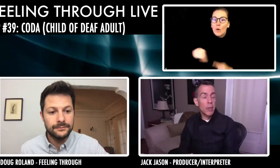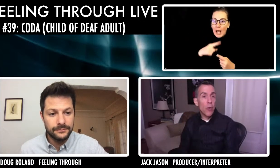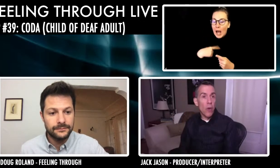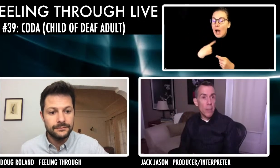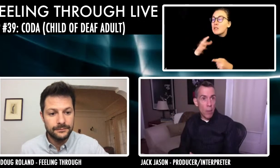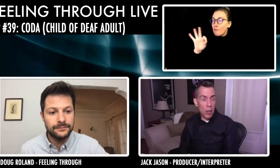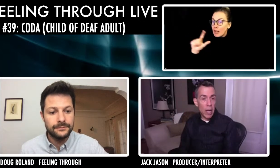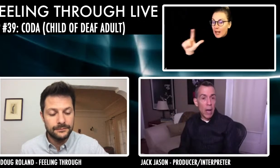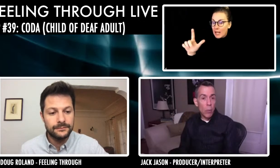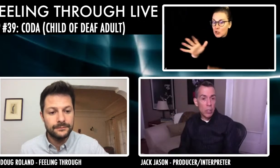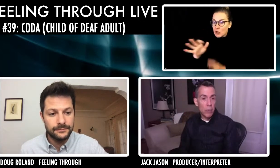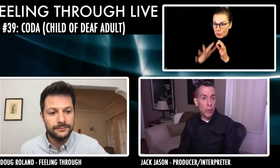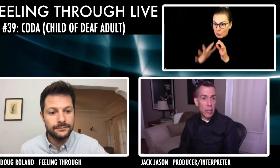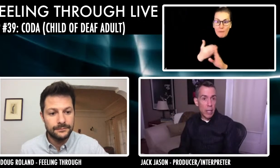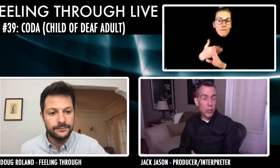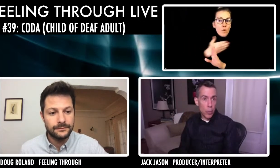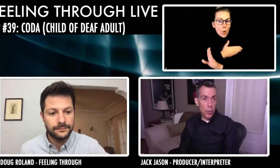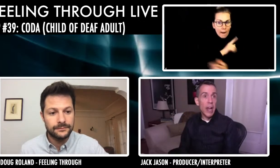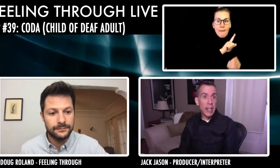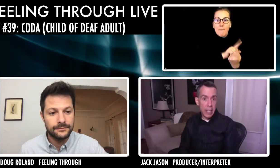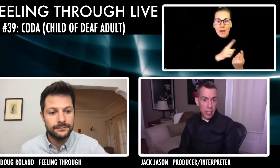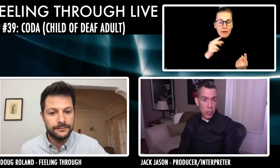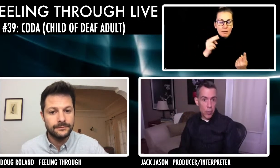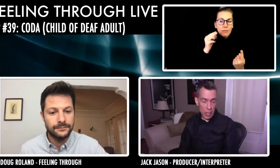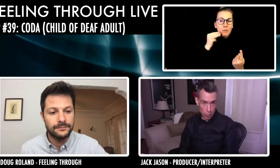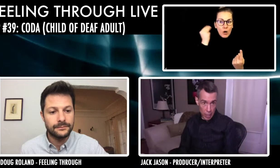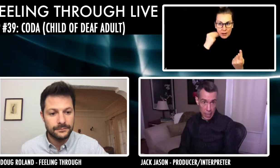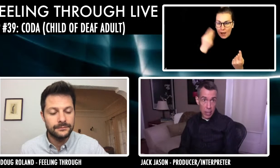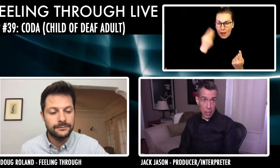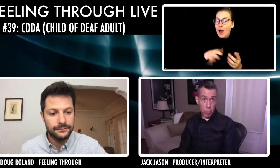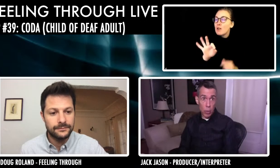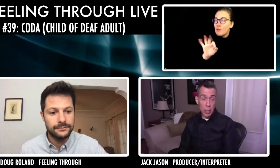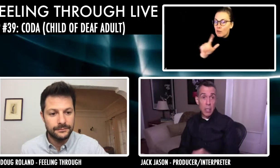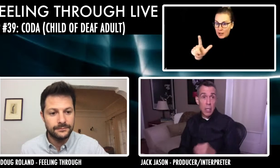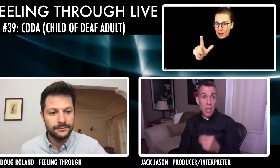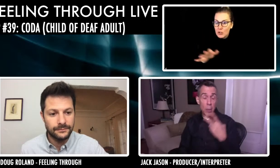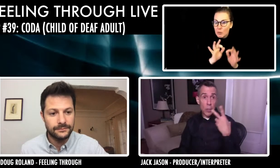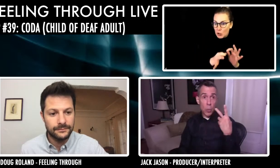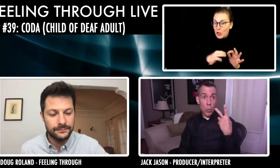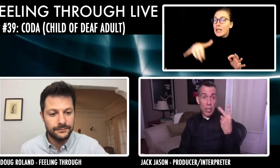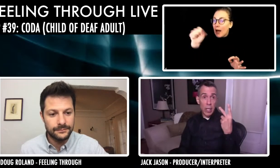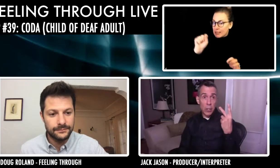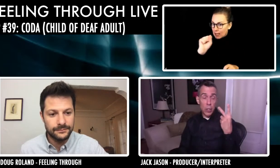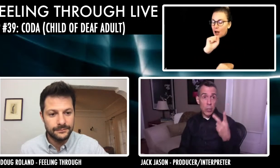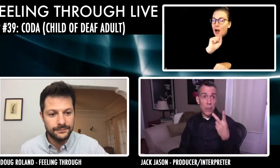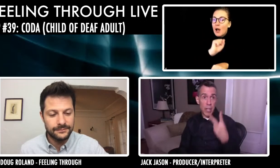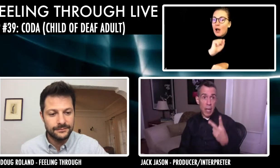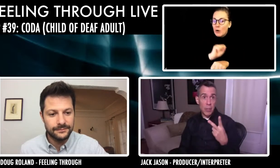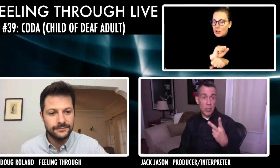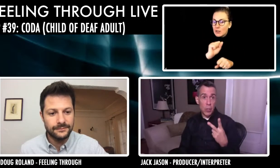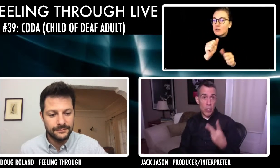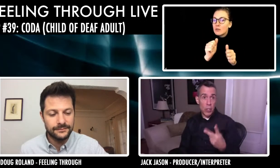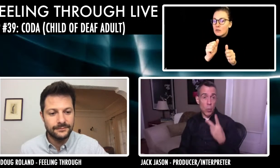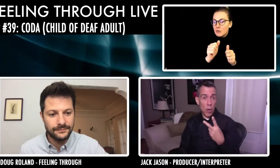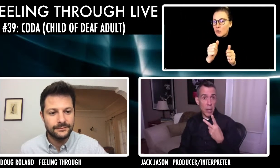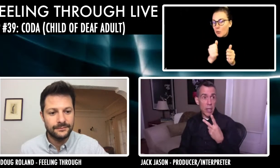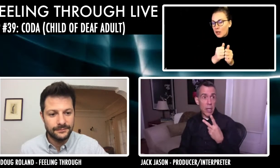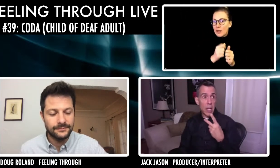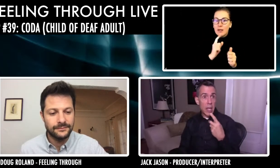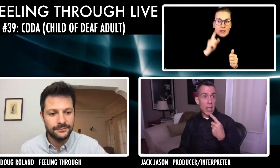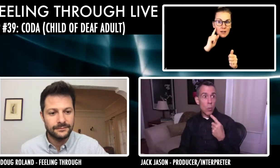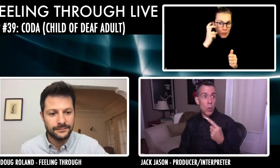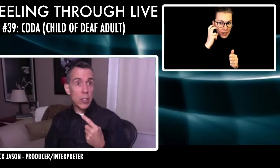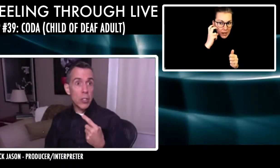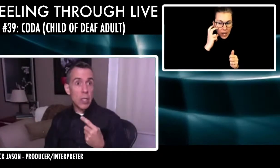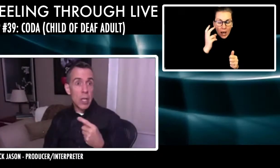interpreting, before I met Marley, I was a freelance interpreter and I did interpret for deaf blind and I employed, I remember working in two different types of situations. One